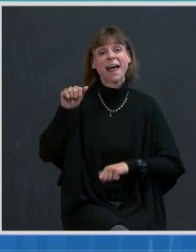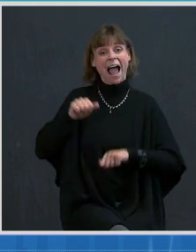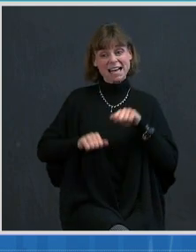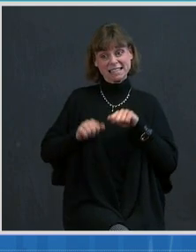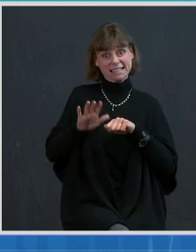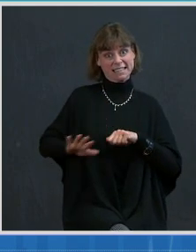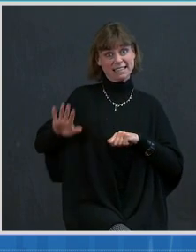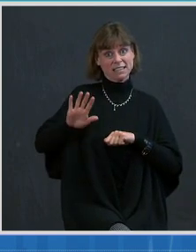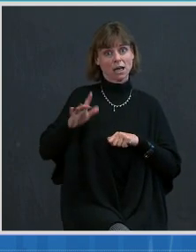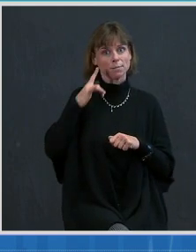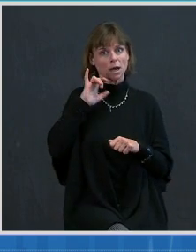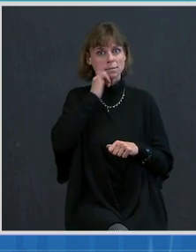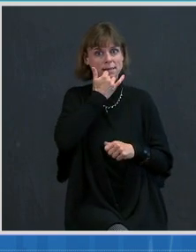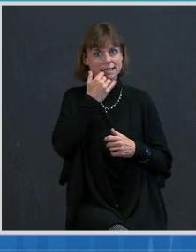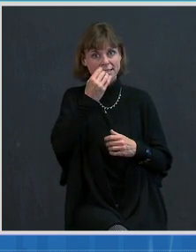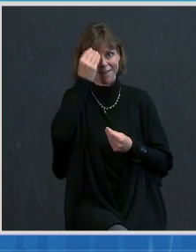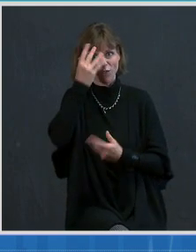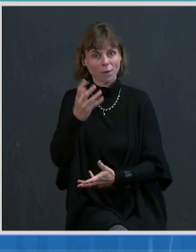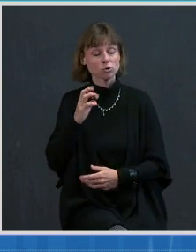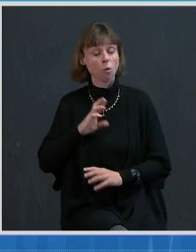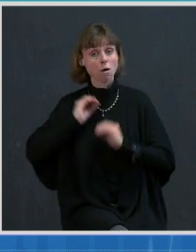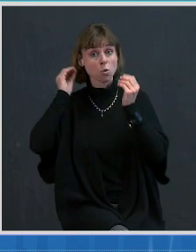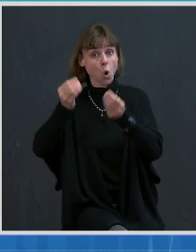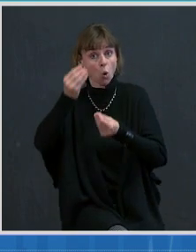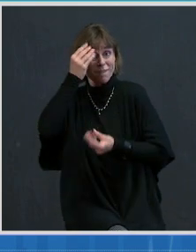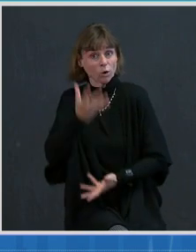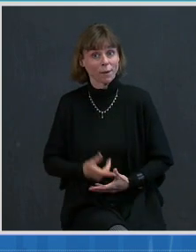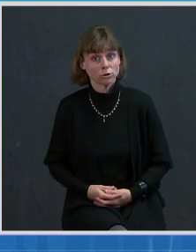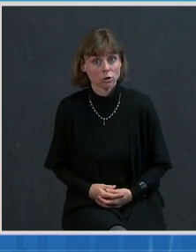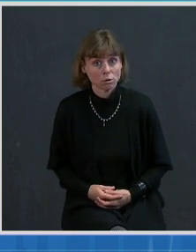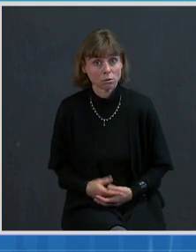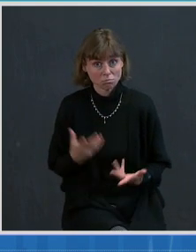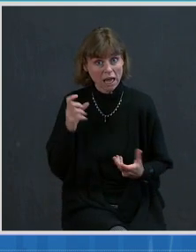about misinformation or no information. Can you expound, please?